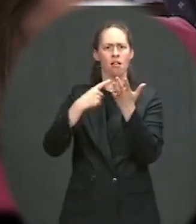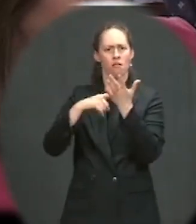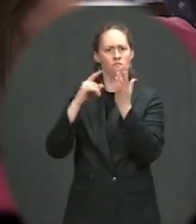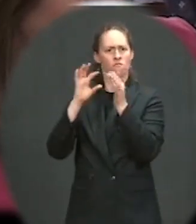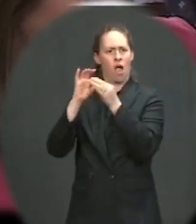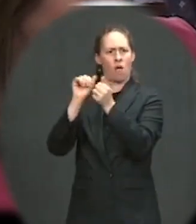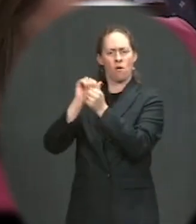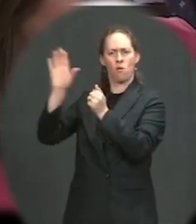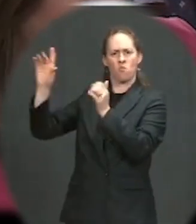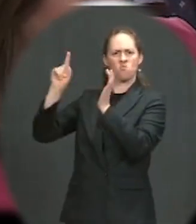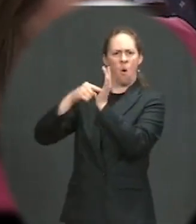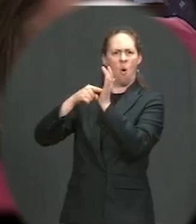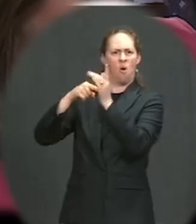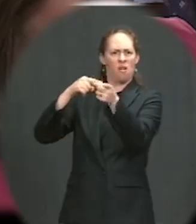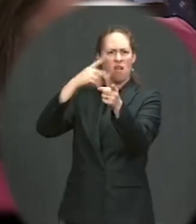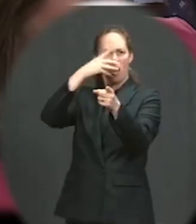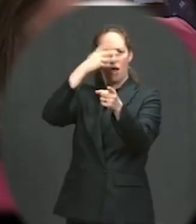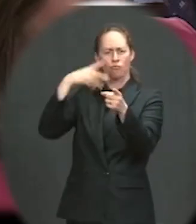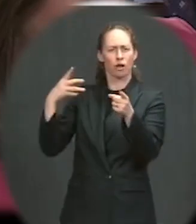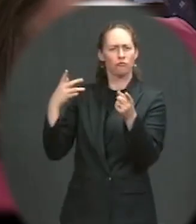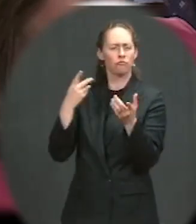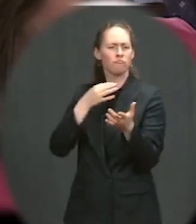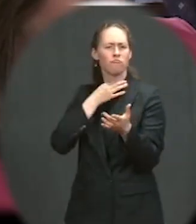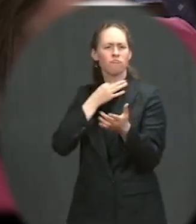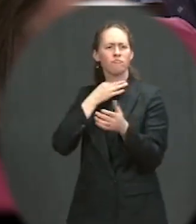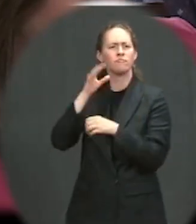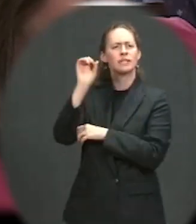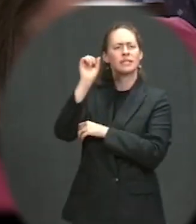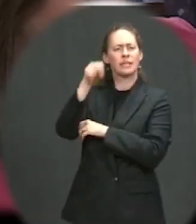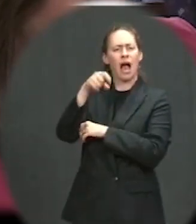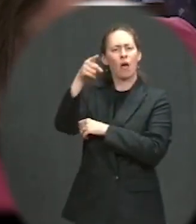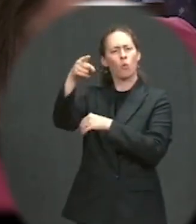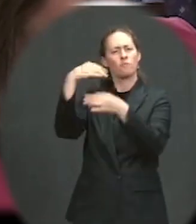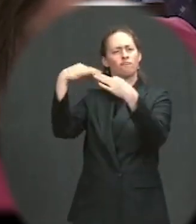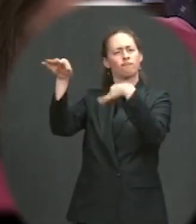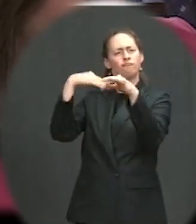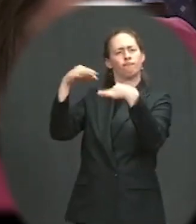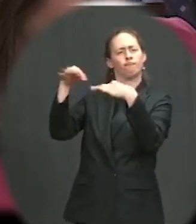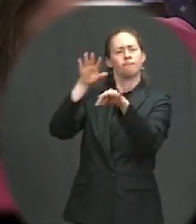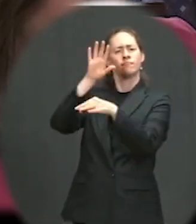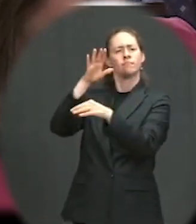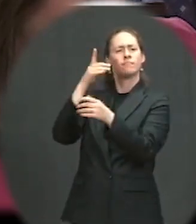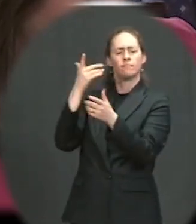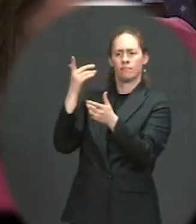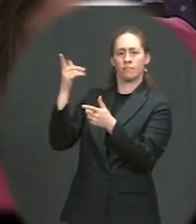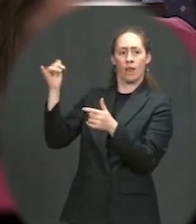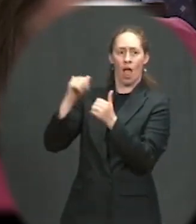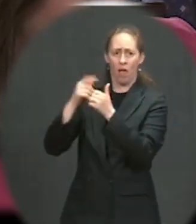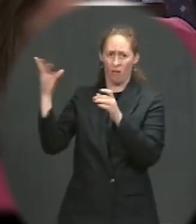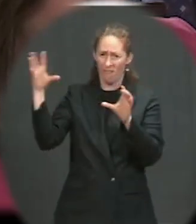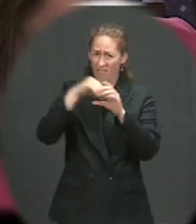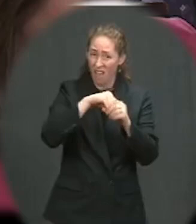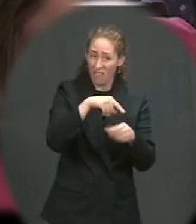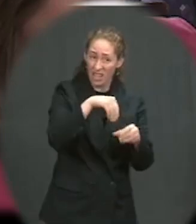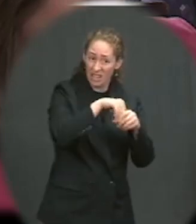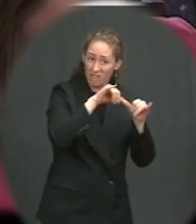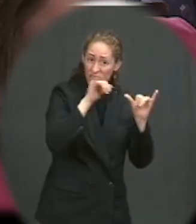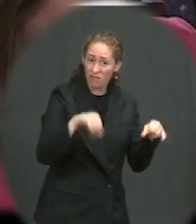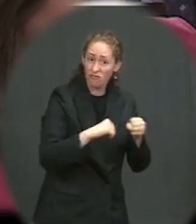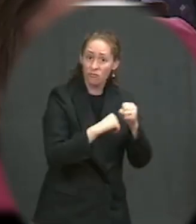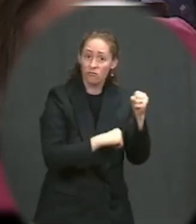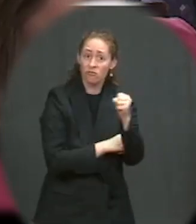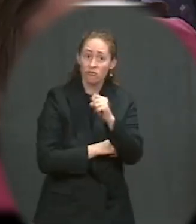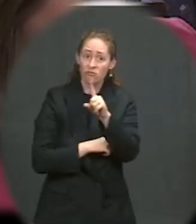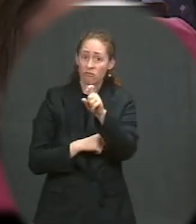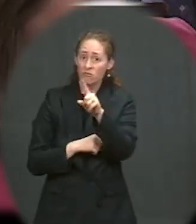I'm wondering if you could outline any of her involvement in the last moments on infrastructure, a different topic that is sort of